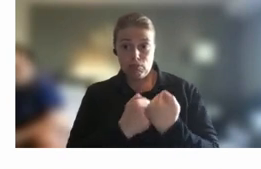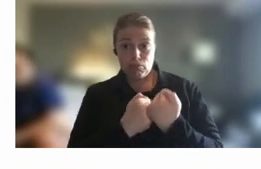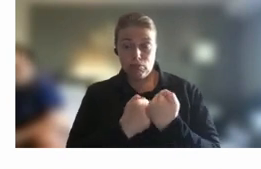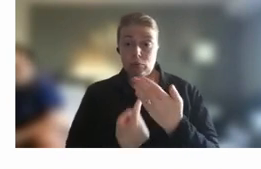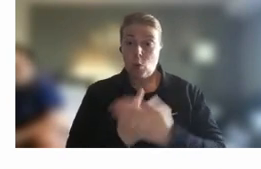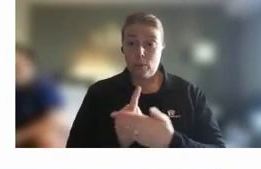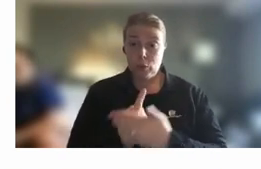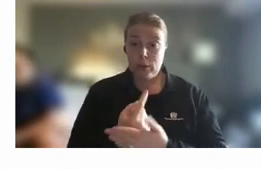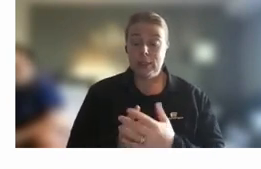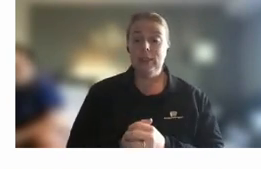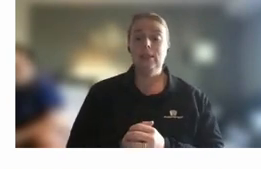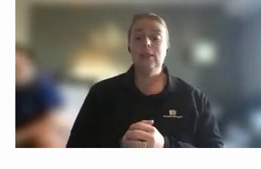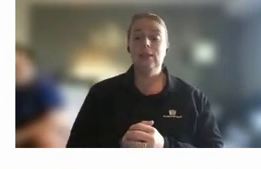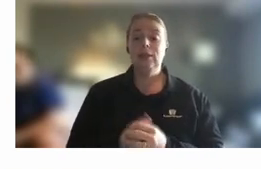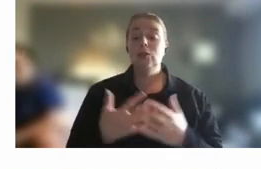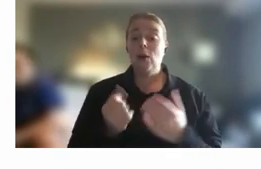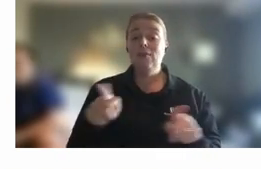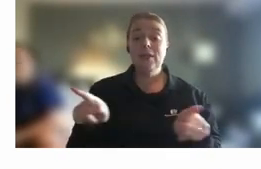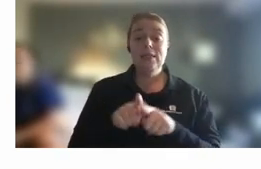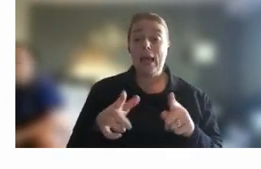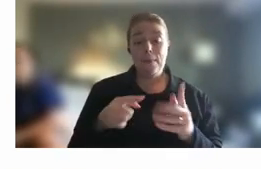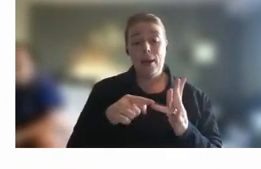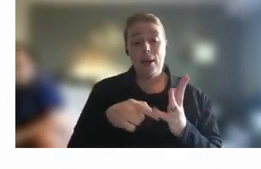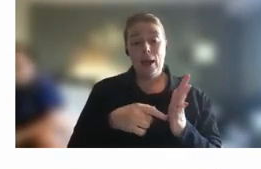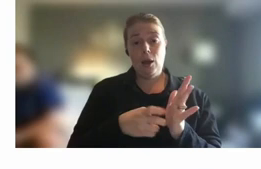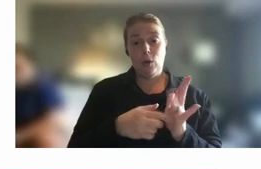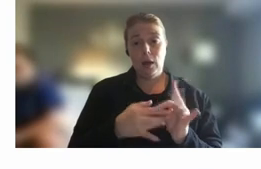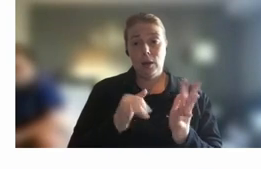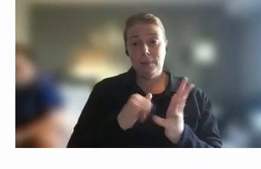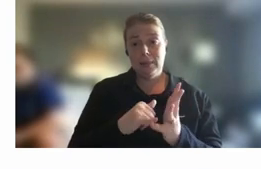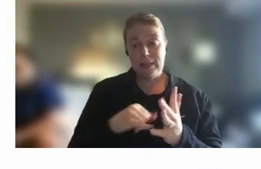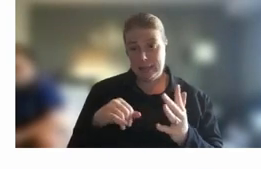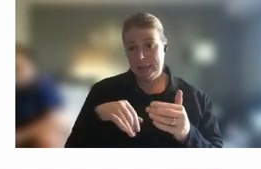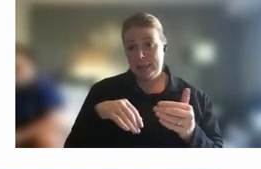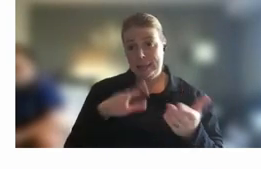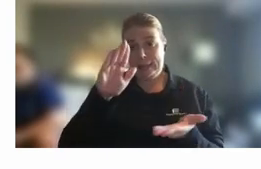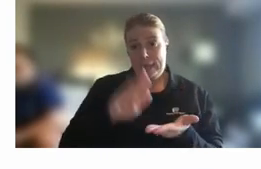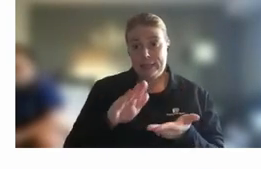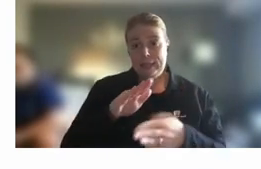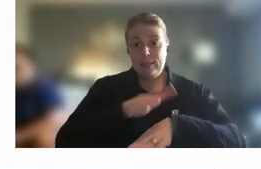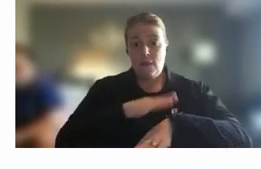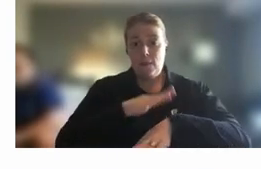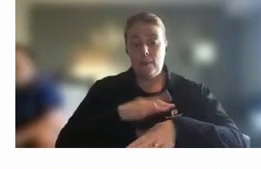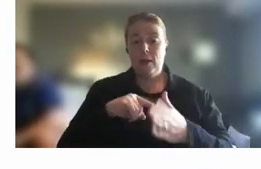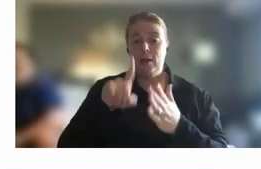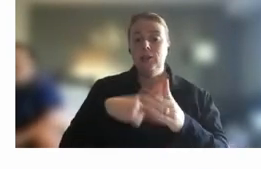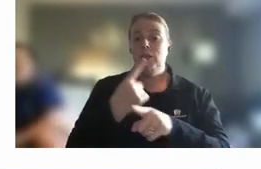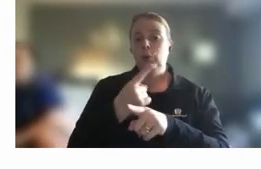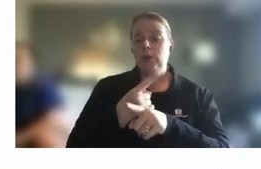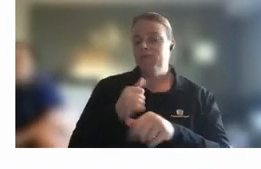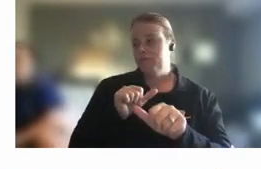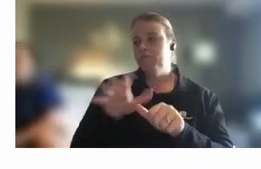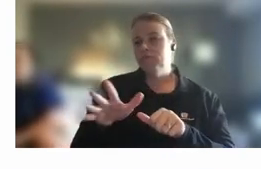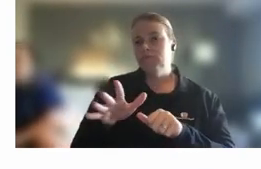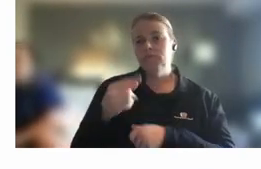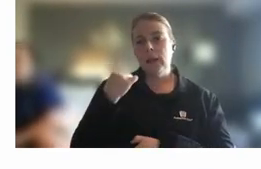actually achieve the same amount of outcomes in the shorter space of time yeah fantastic and as i said you know i can certainly see across